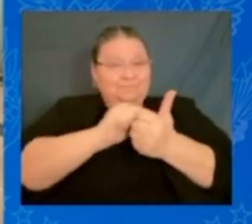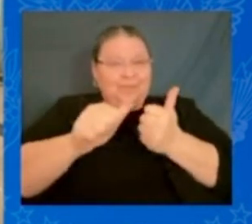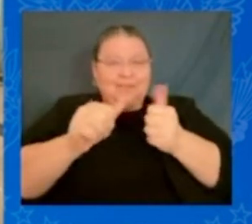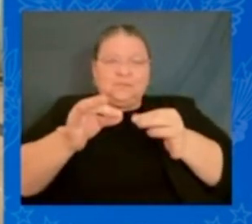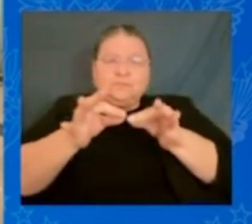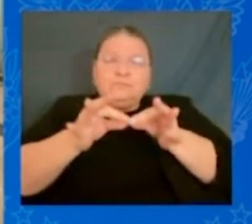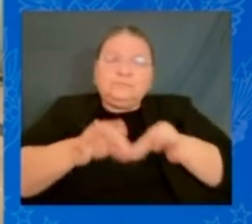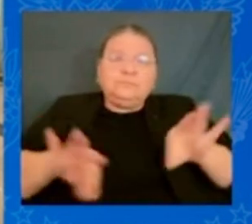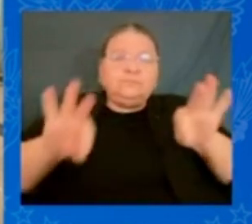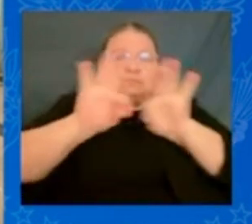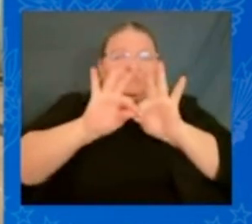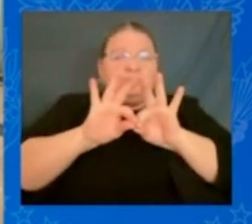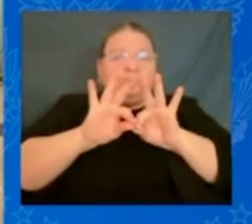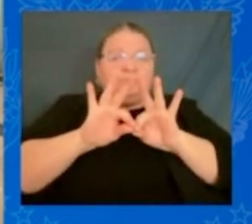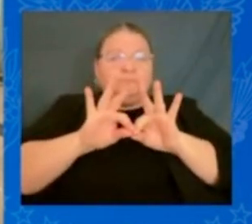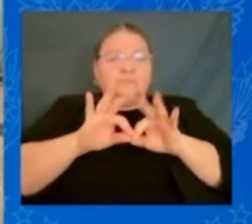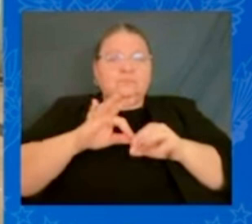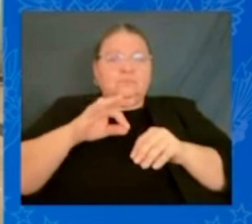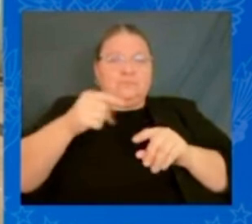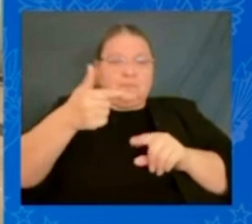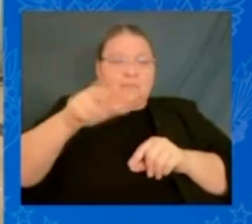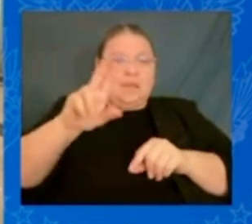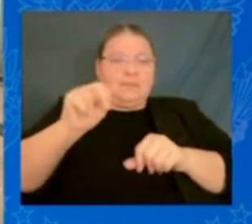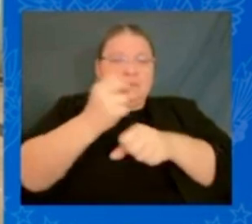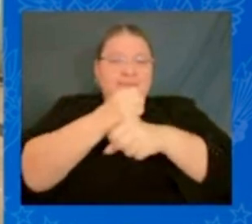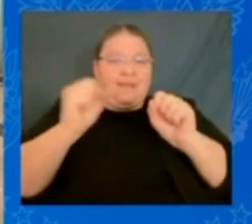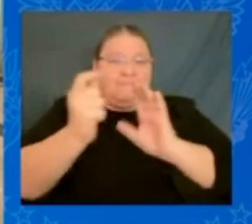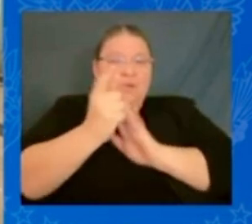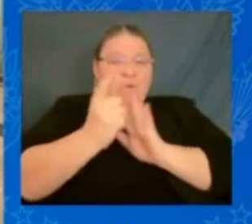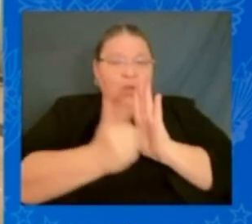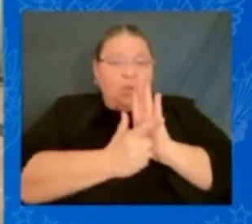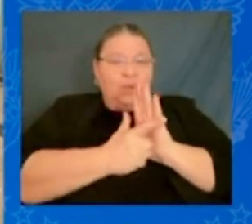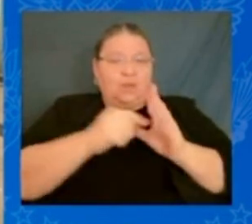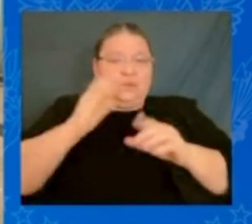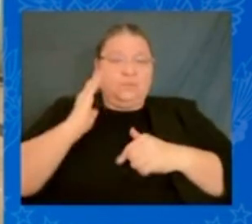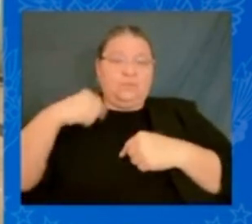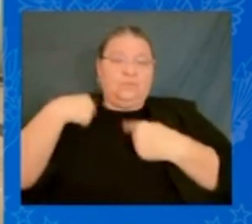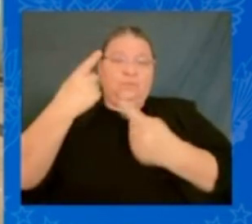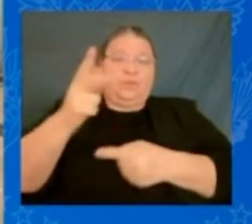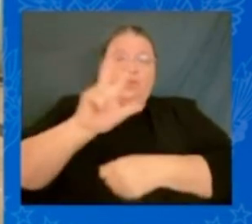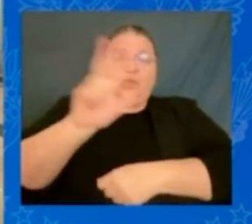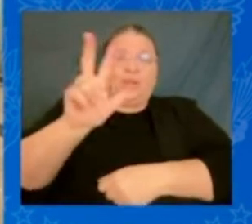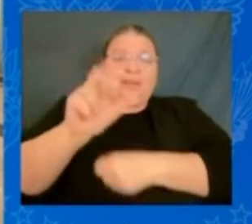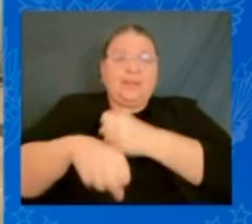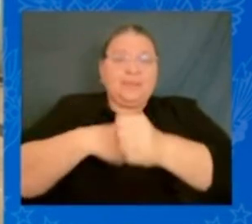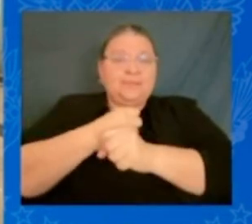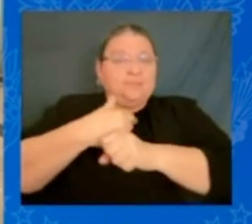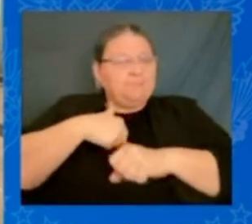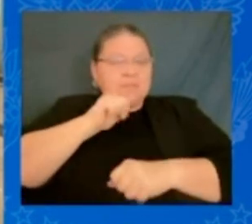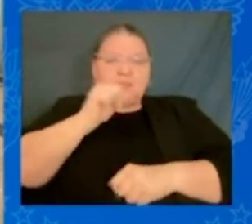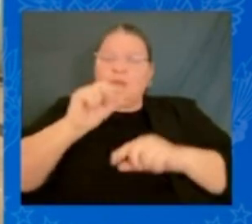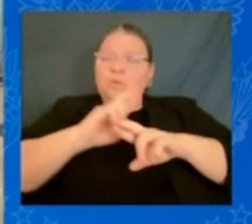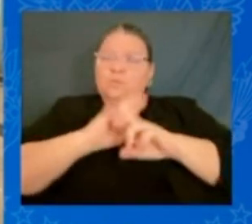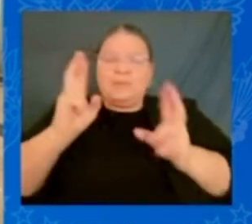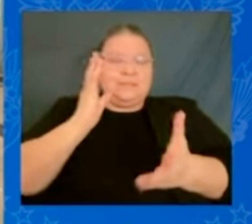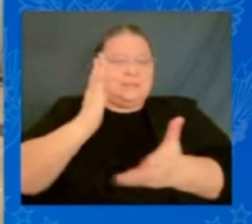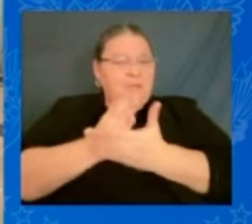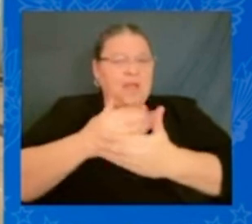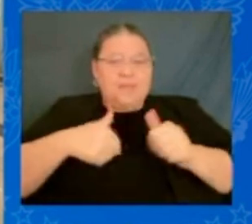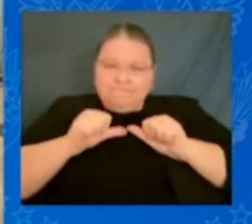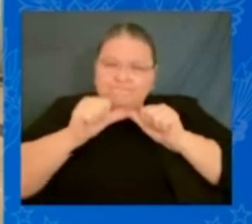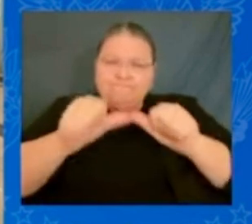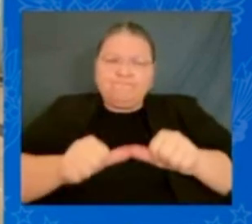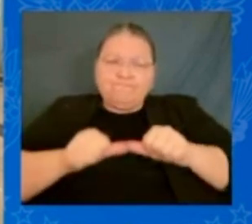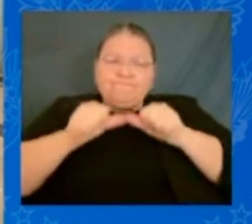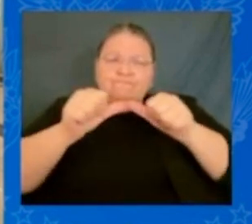well, I'm not ready to stop, nor is Jim Clyburn or anybody else up there ready to stop. I led the effort when I was a